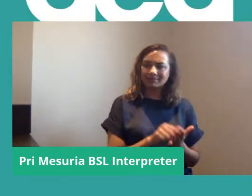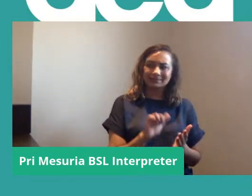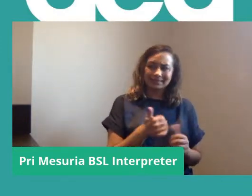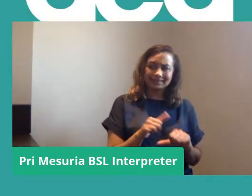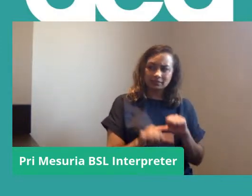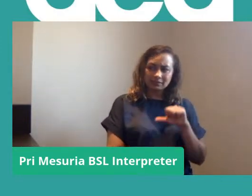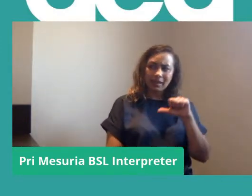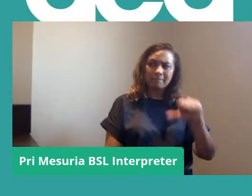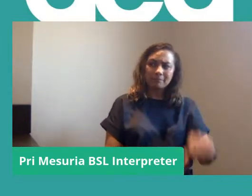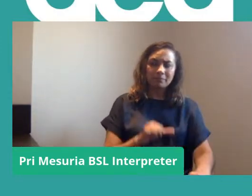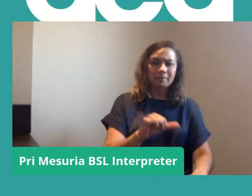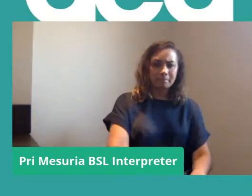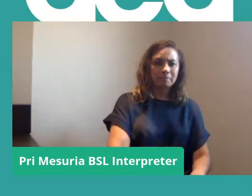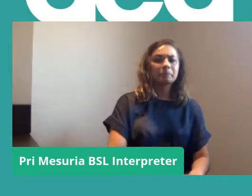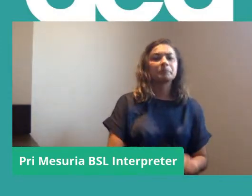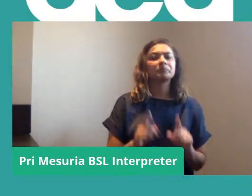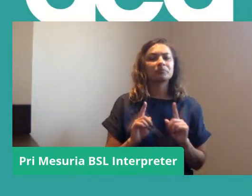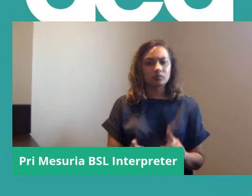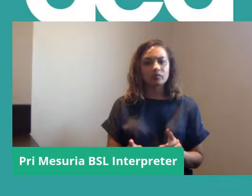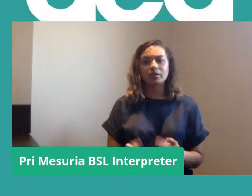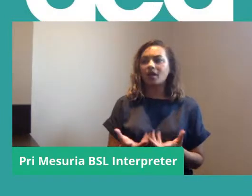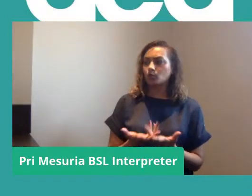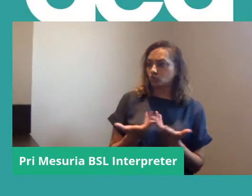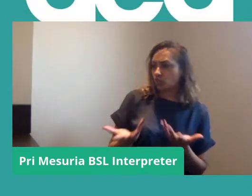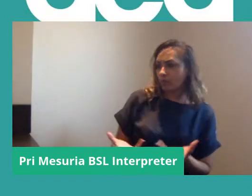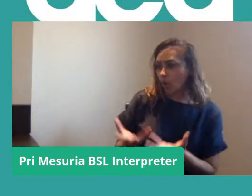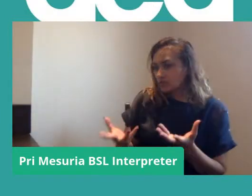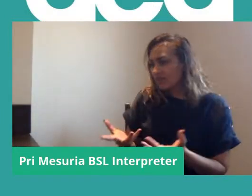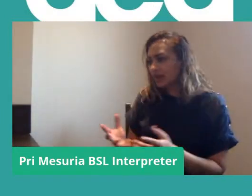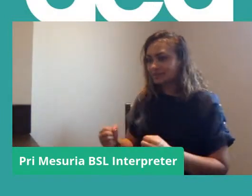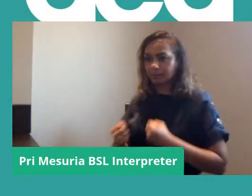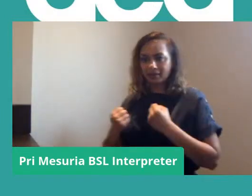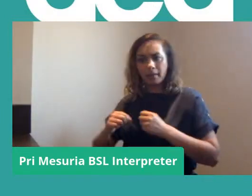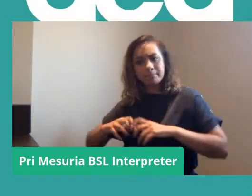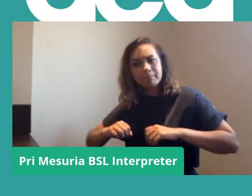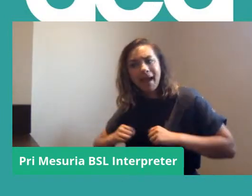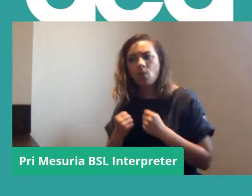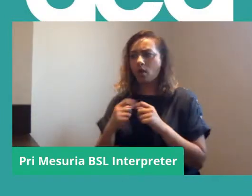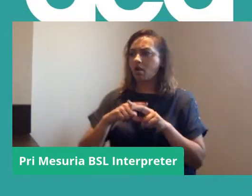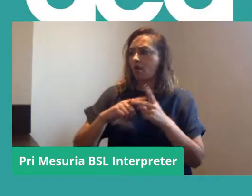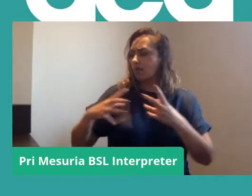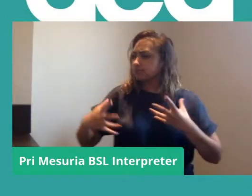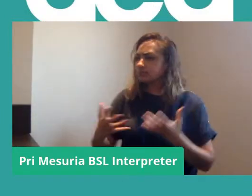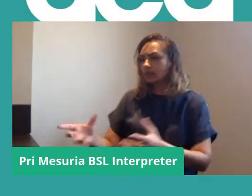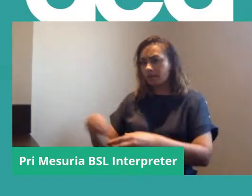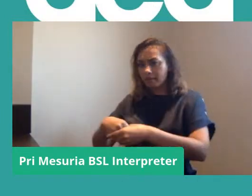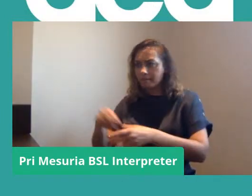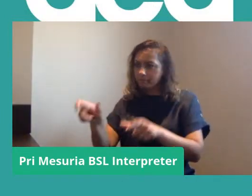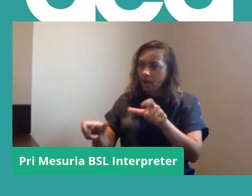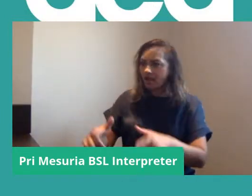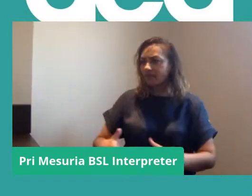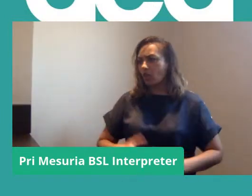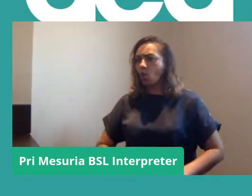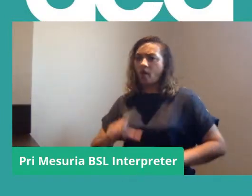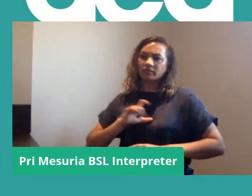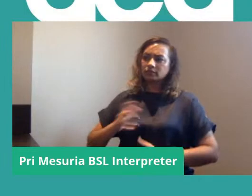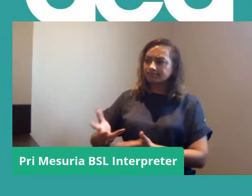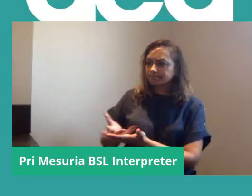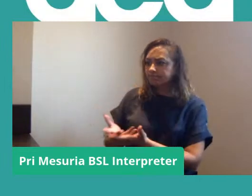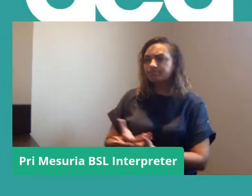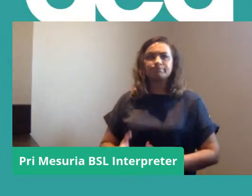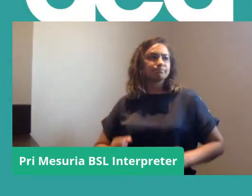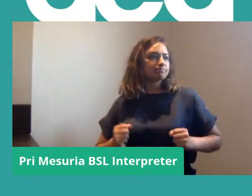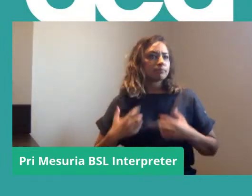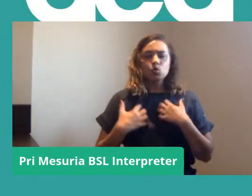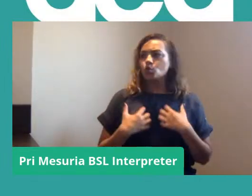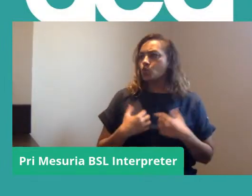purposeful and is designed to move people and build power and get members to feel a bit more confident or a bit more up for